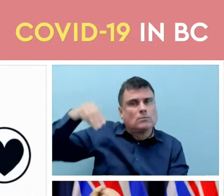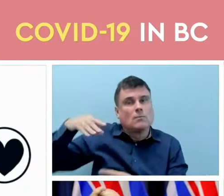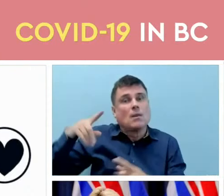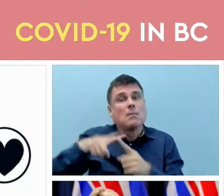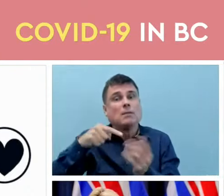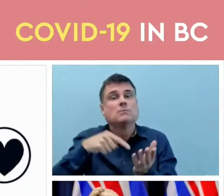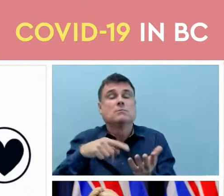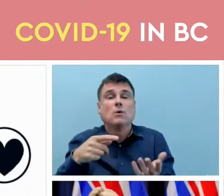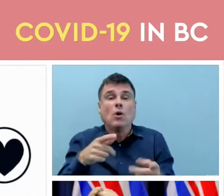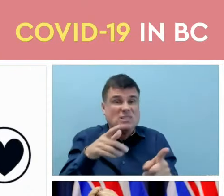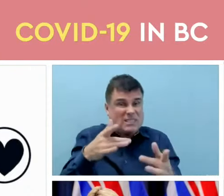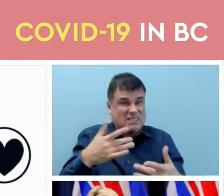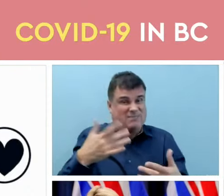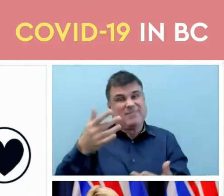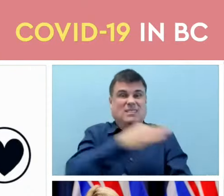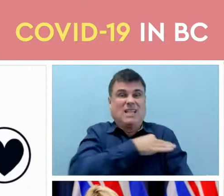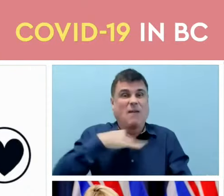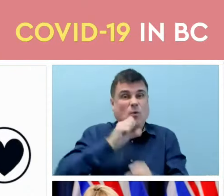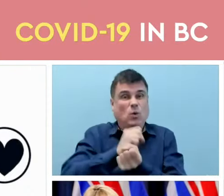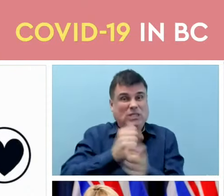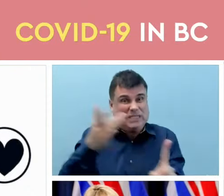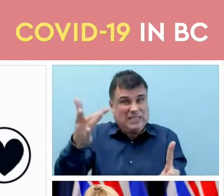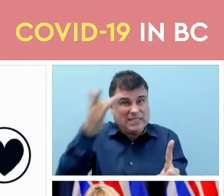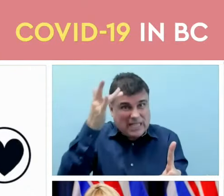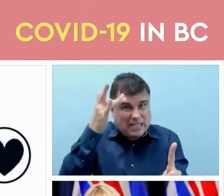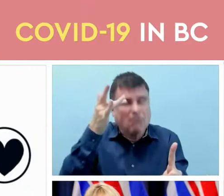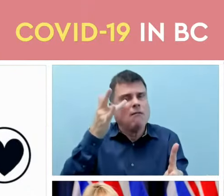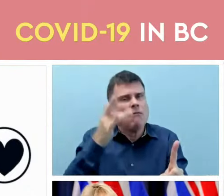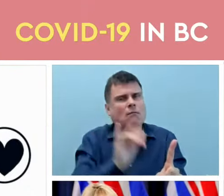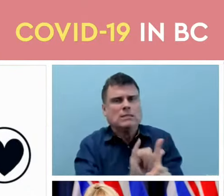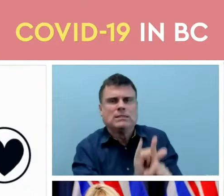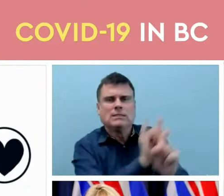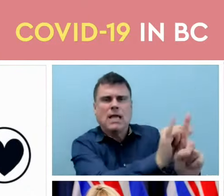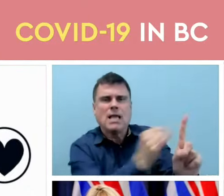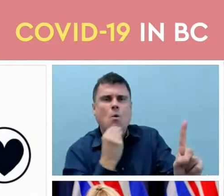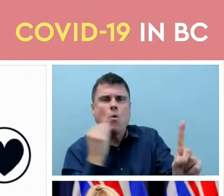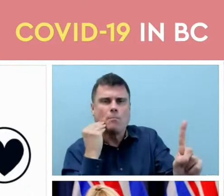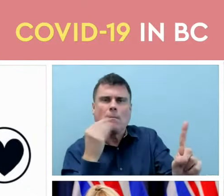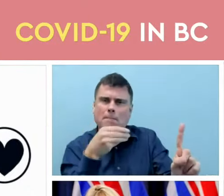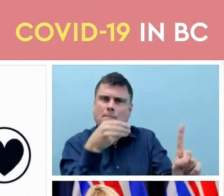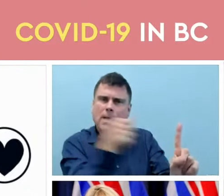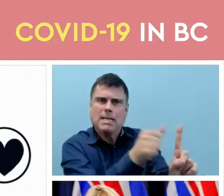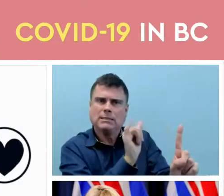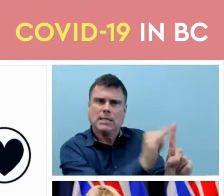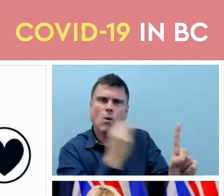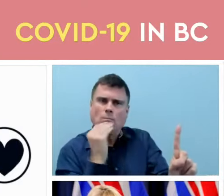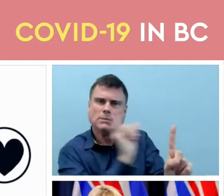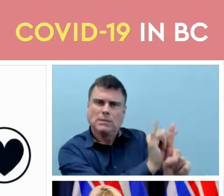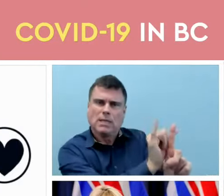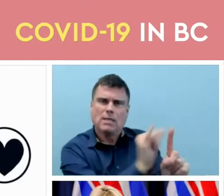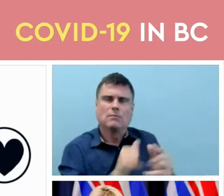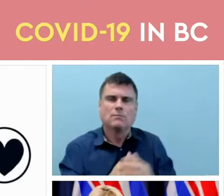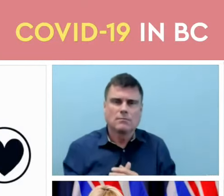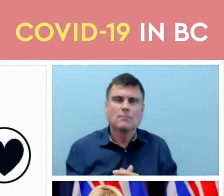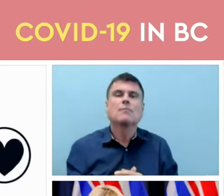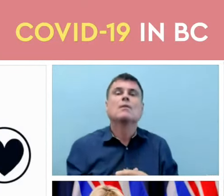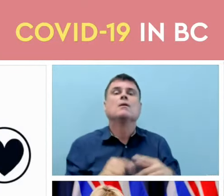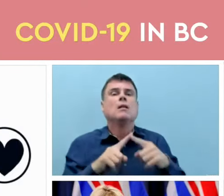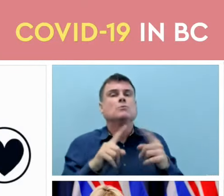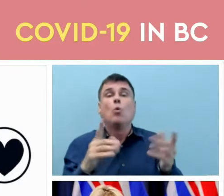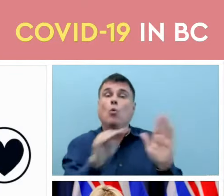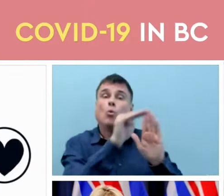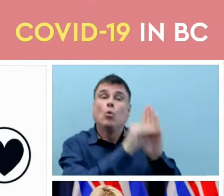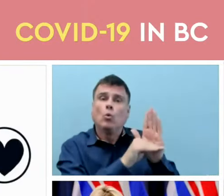moment to lift restrictions and there is no amount of delaying that will make it absolutely safe